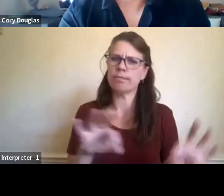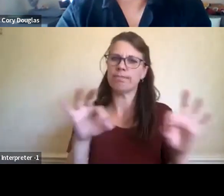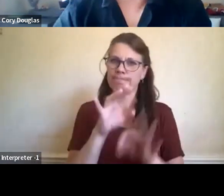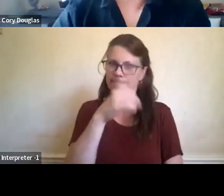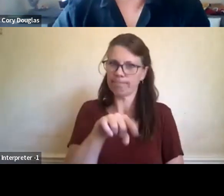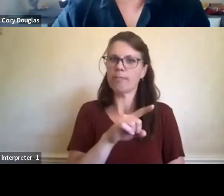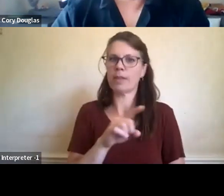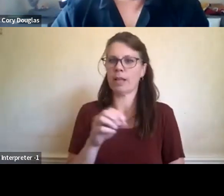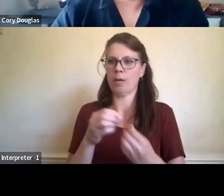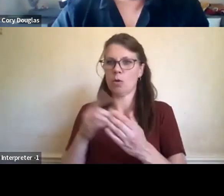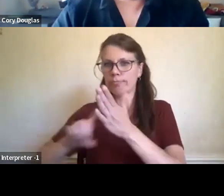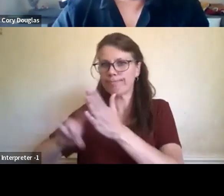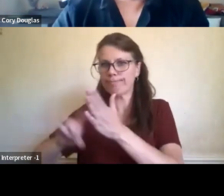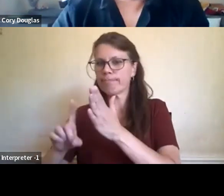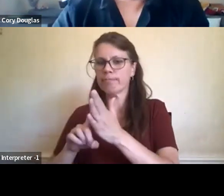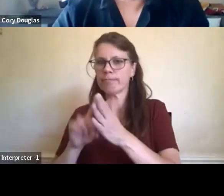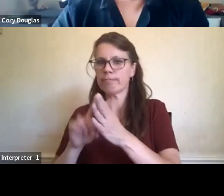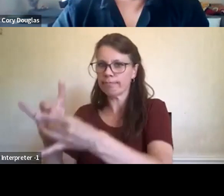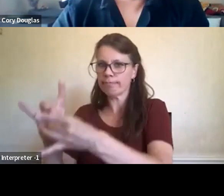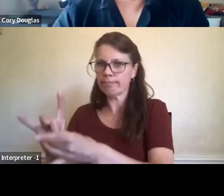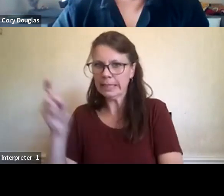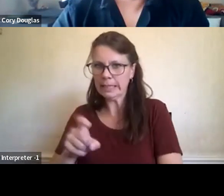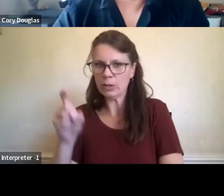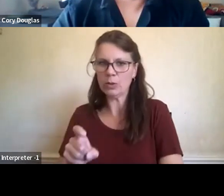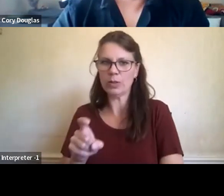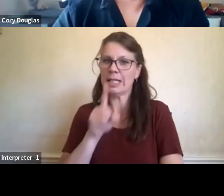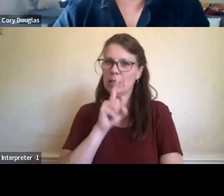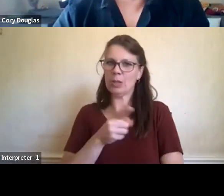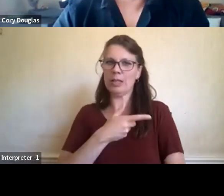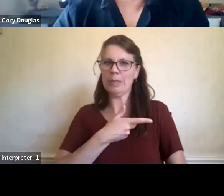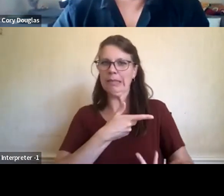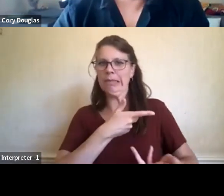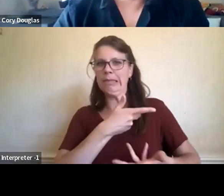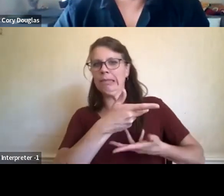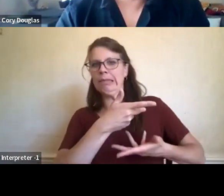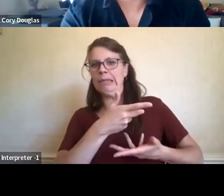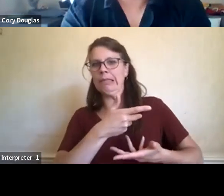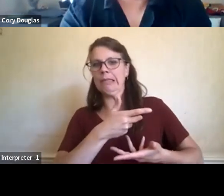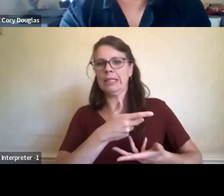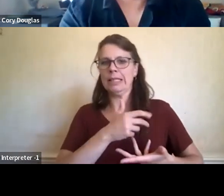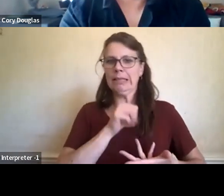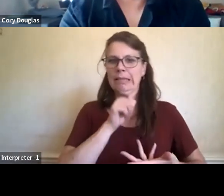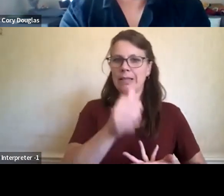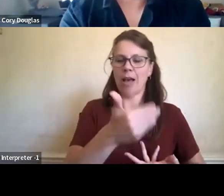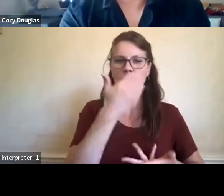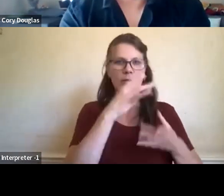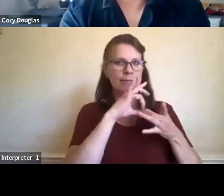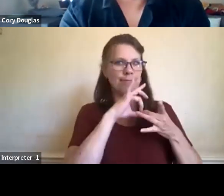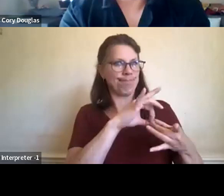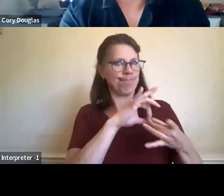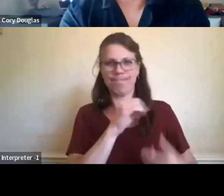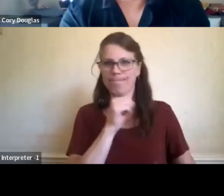there's been a lot of, um, I guess a rough road between indigenous people and certain environmental NGOs that, um,